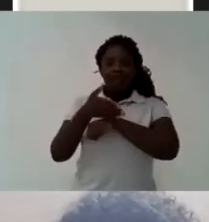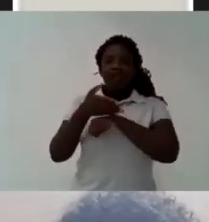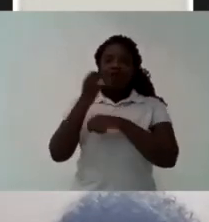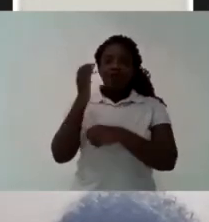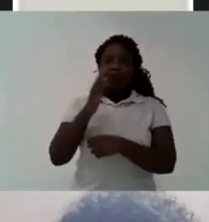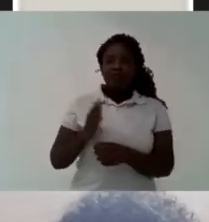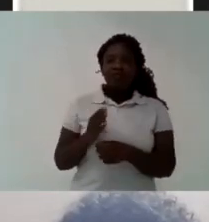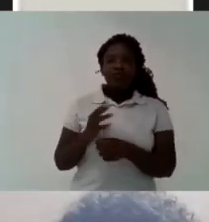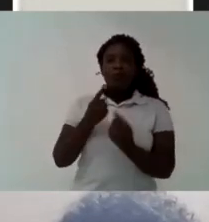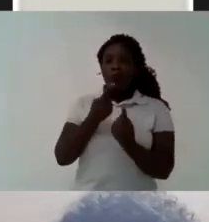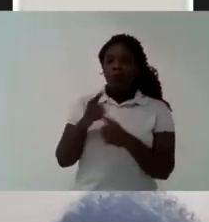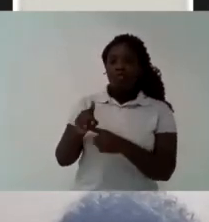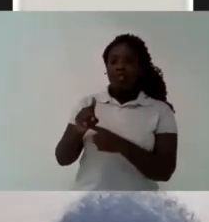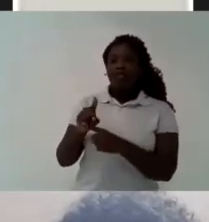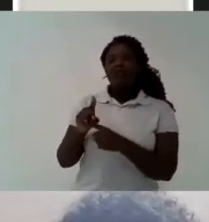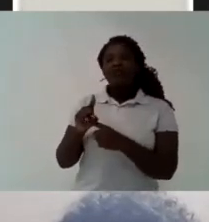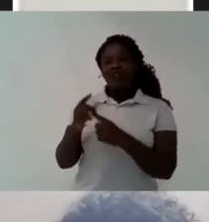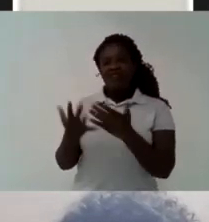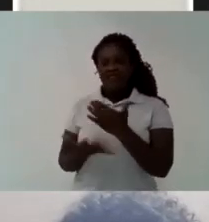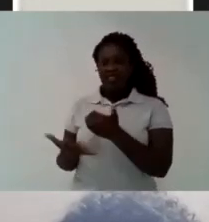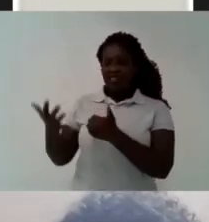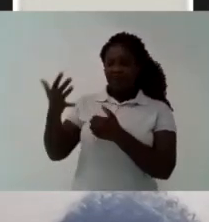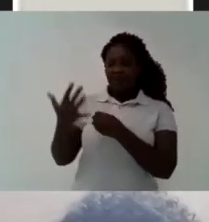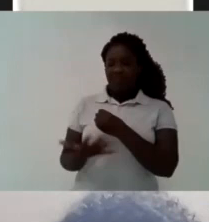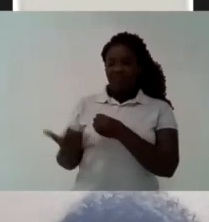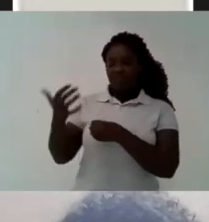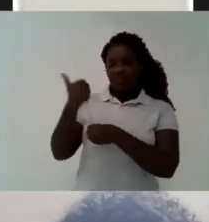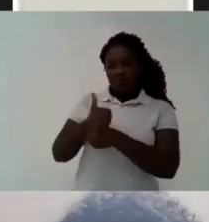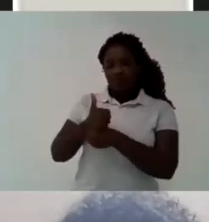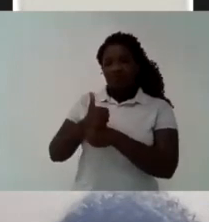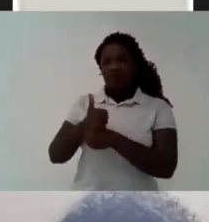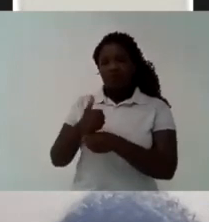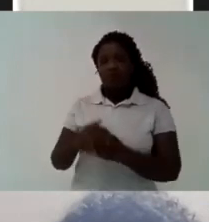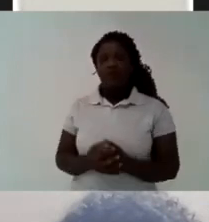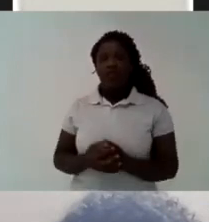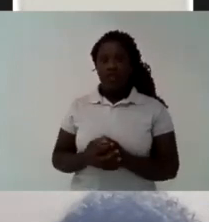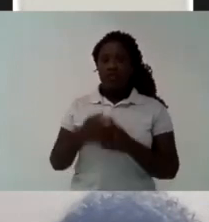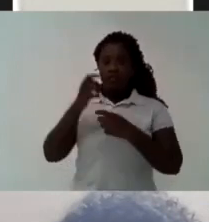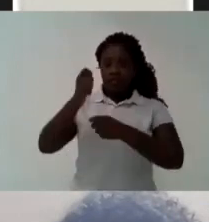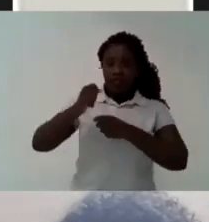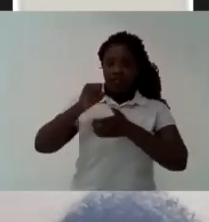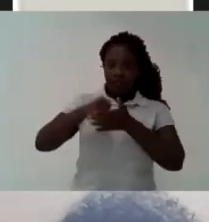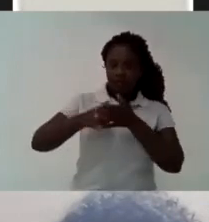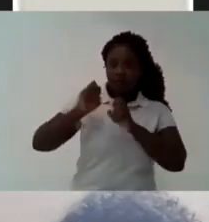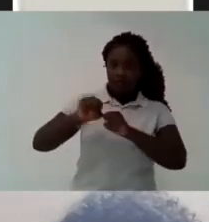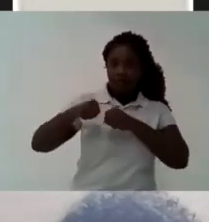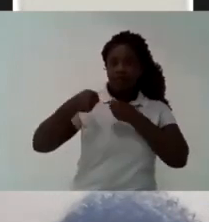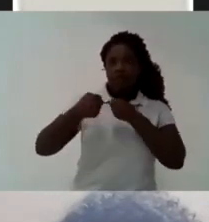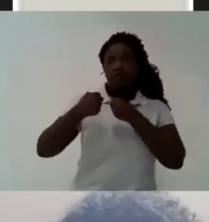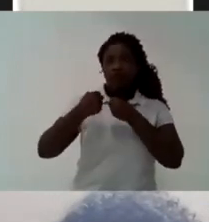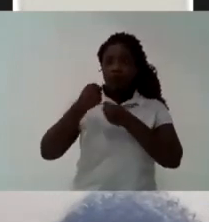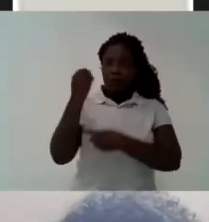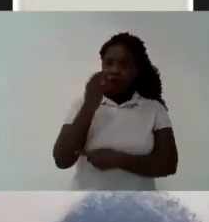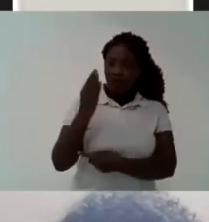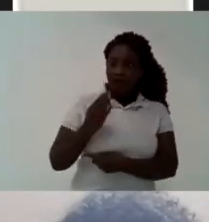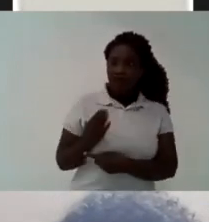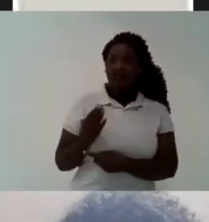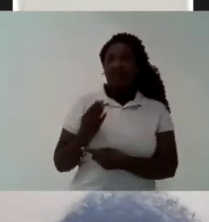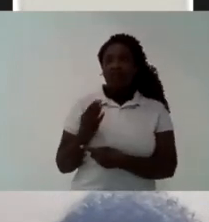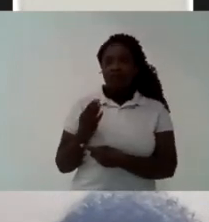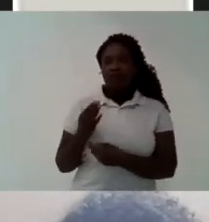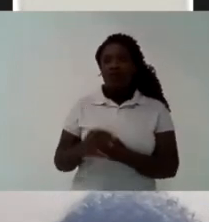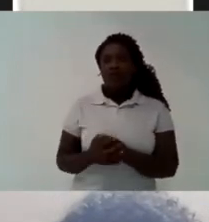knowledge that can be accumulated Not only for our country But also for the